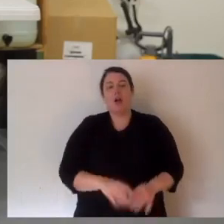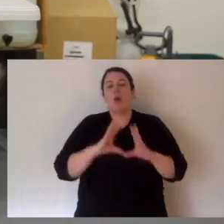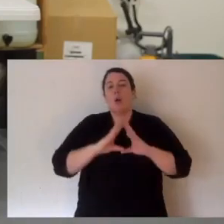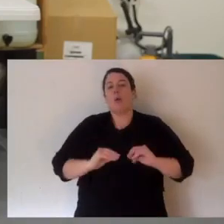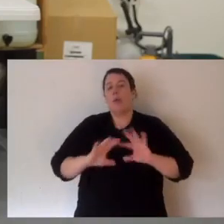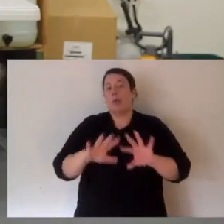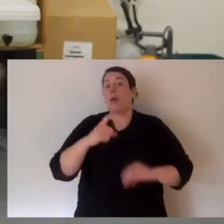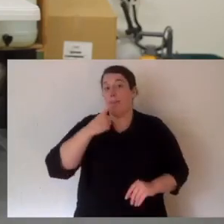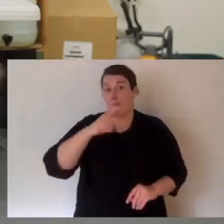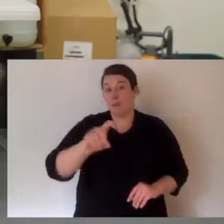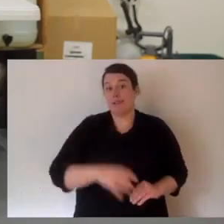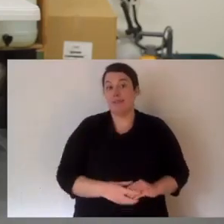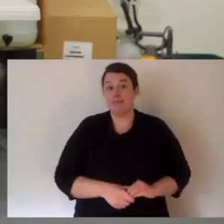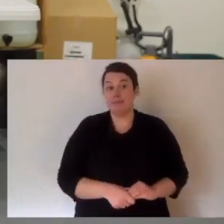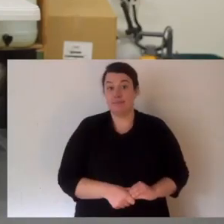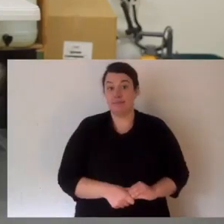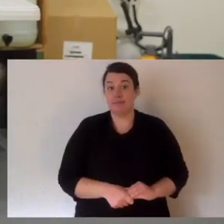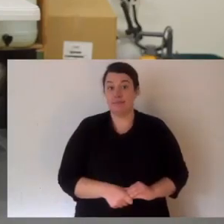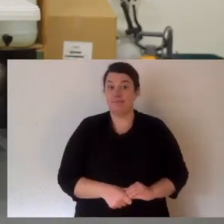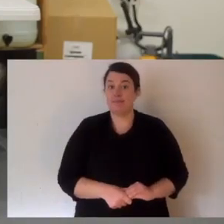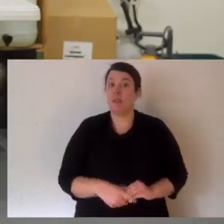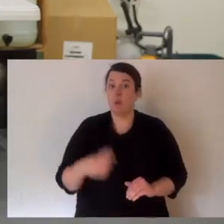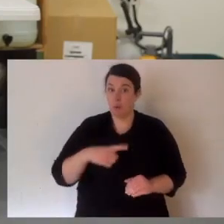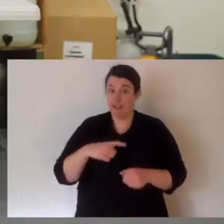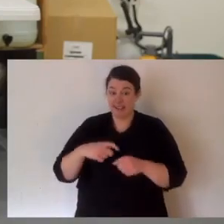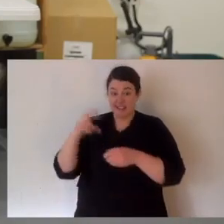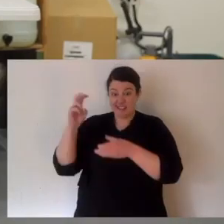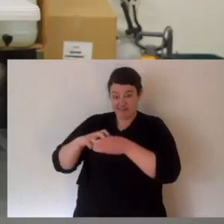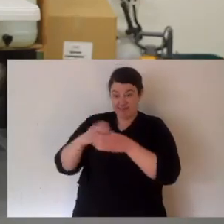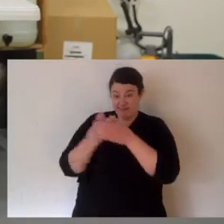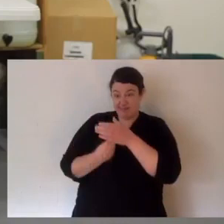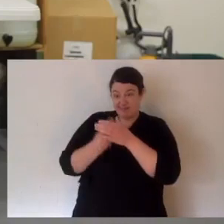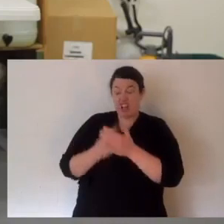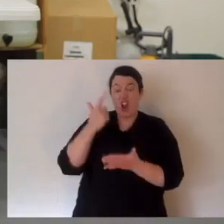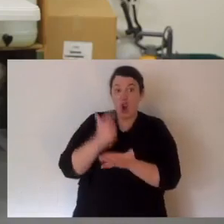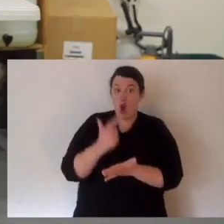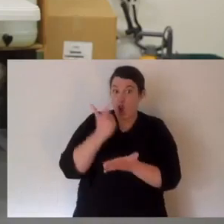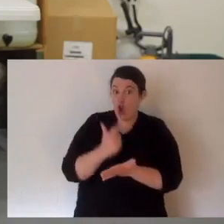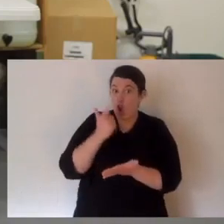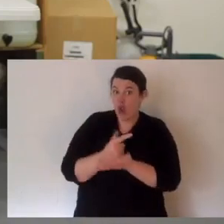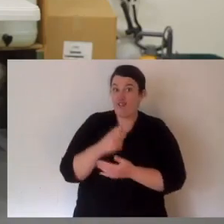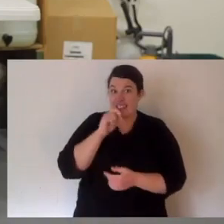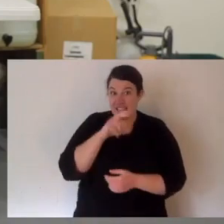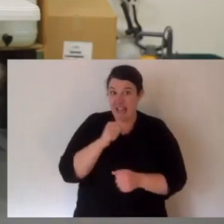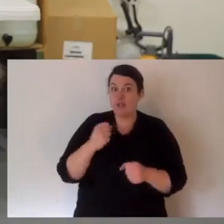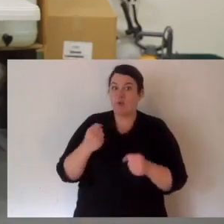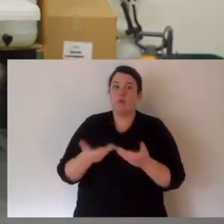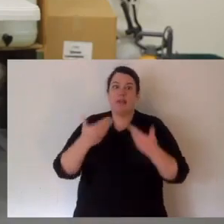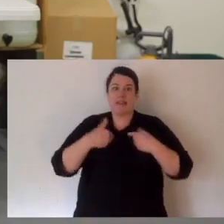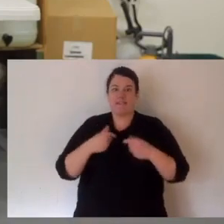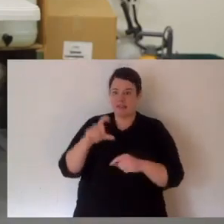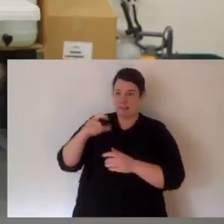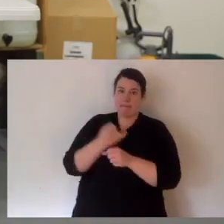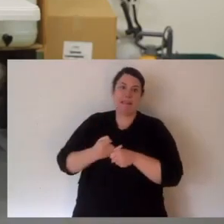a tiger snake. And they rank number four in the world. I don't want to get my hands too close. I don't want venom on my